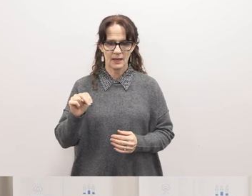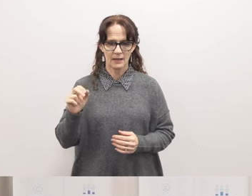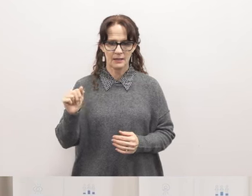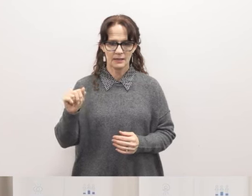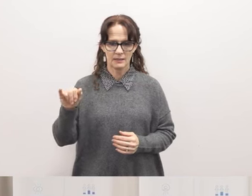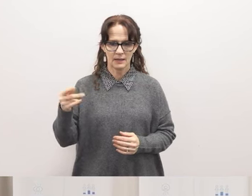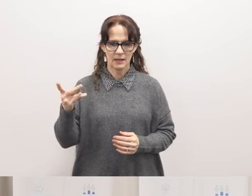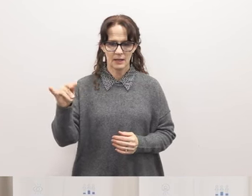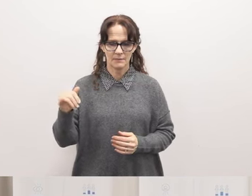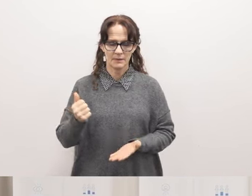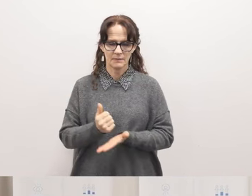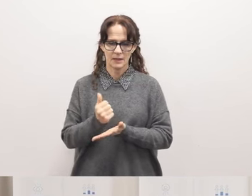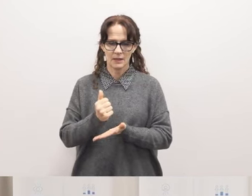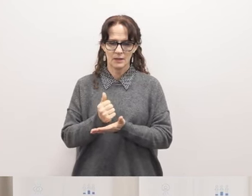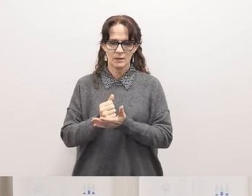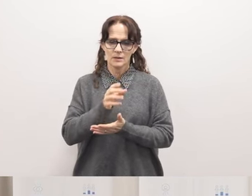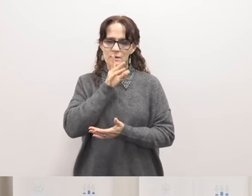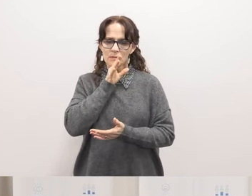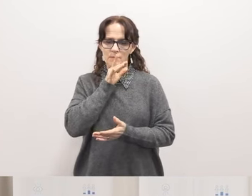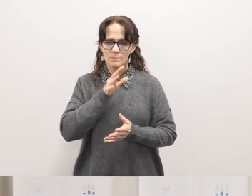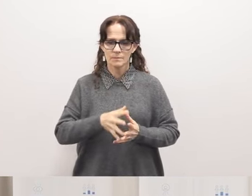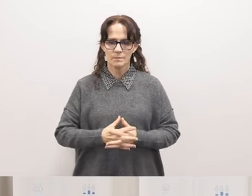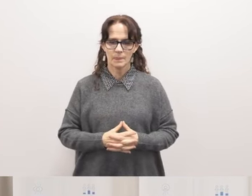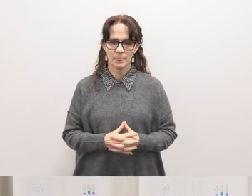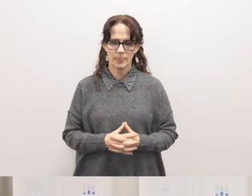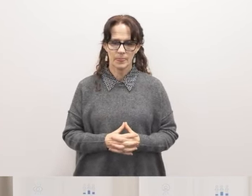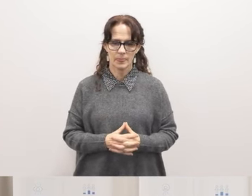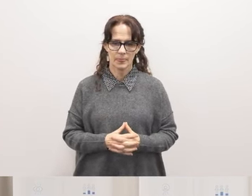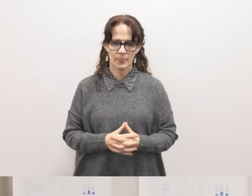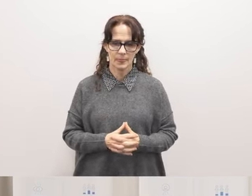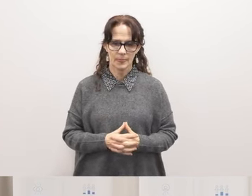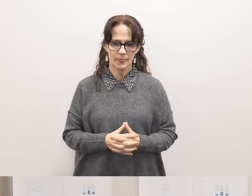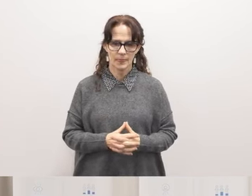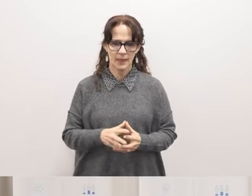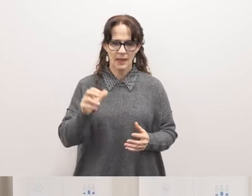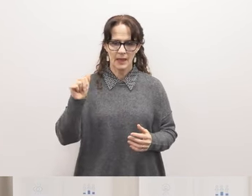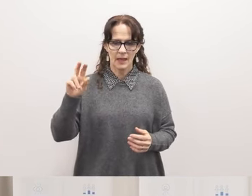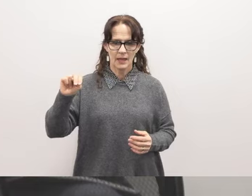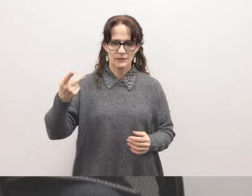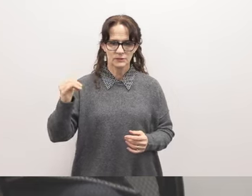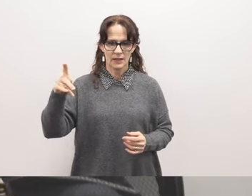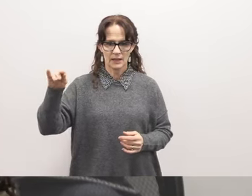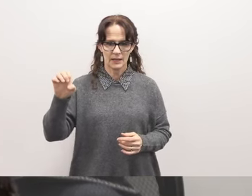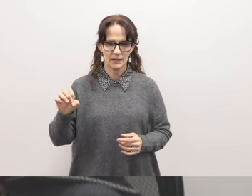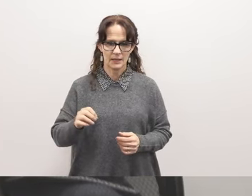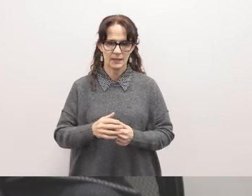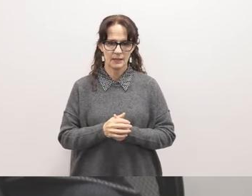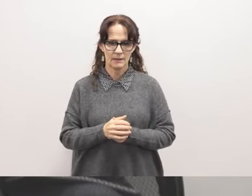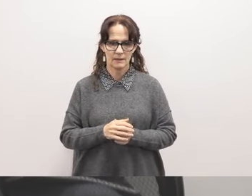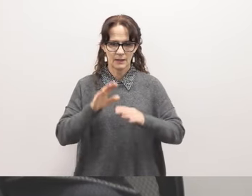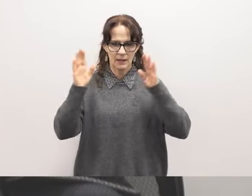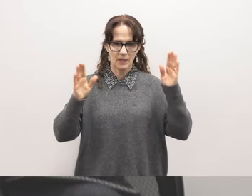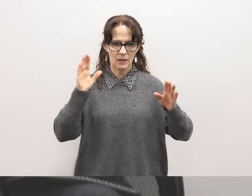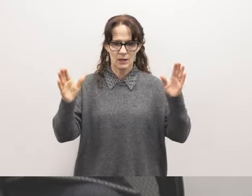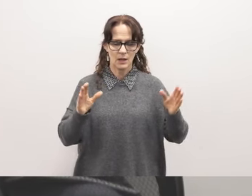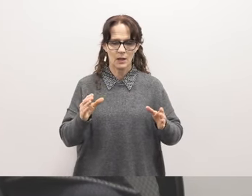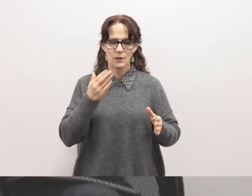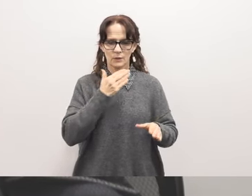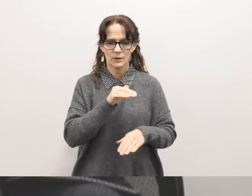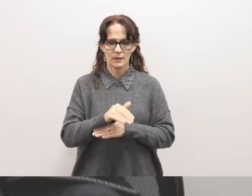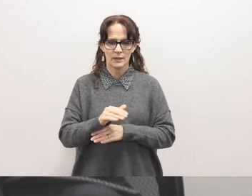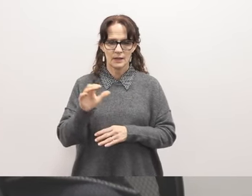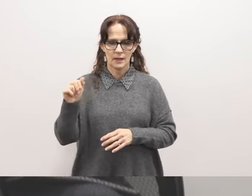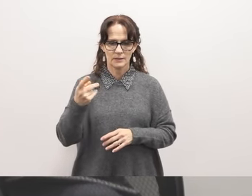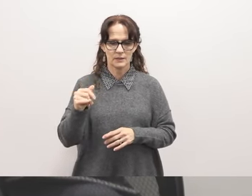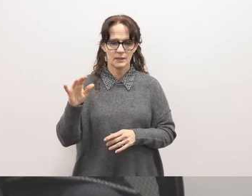Please help me with the pronunciation. It's okay. It's pronounced Anayeli. Yeah. Hello and good evening. My name is